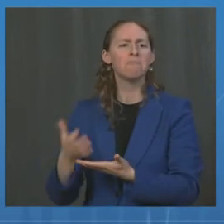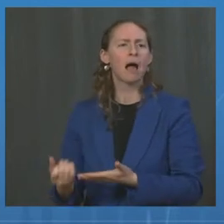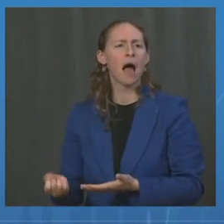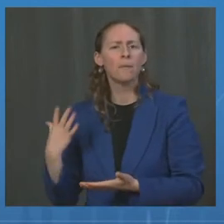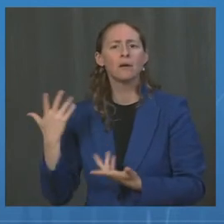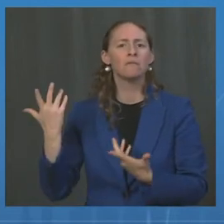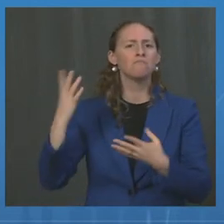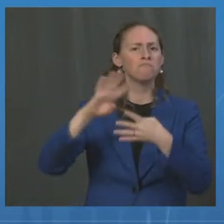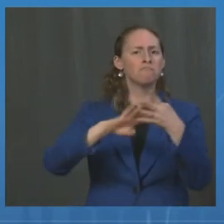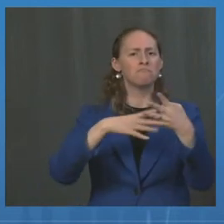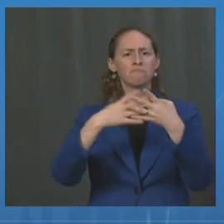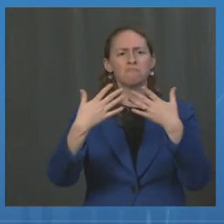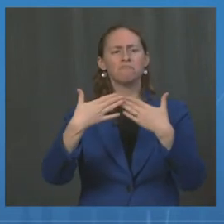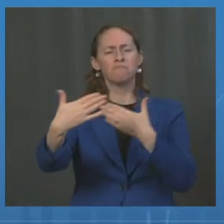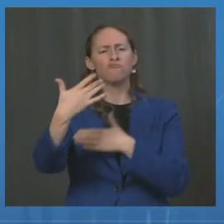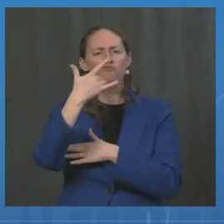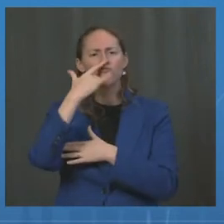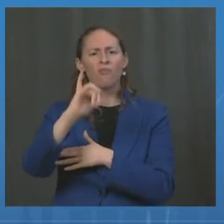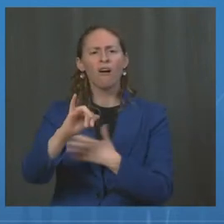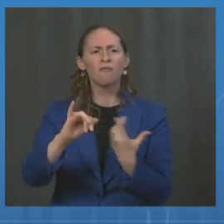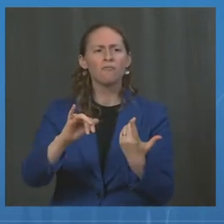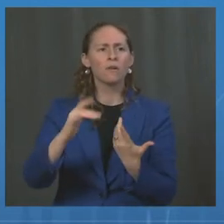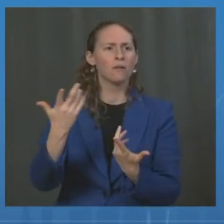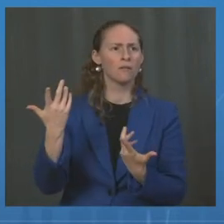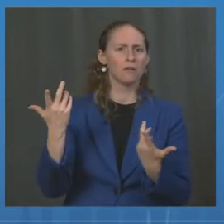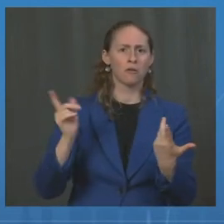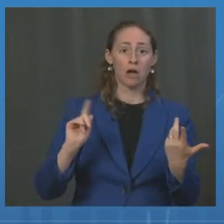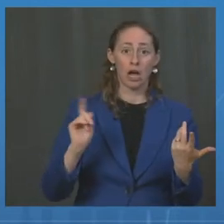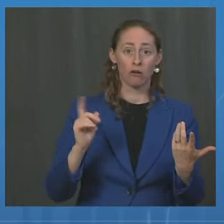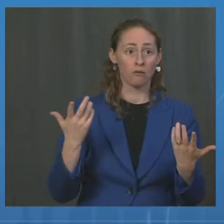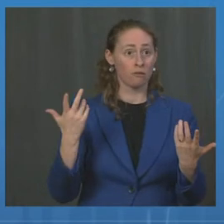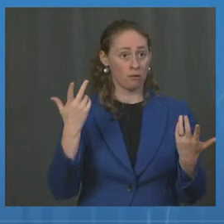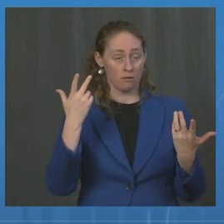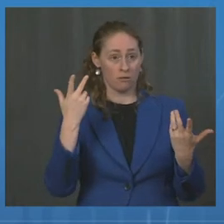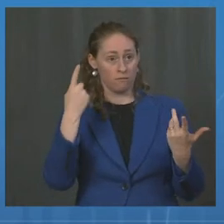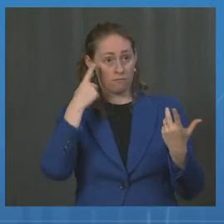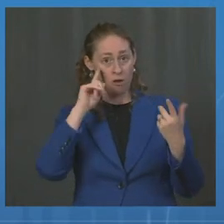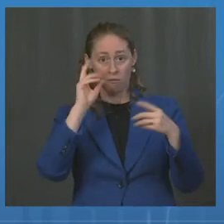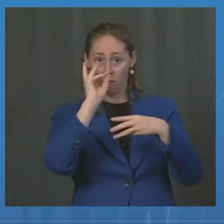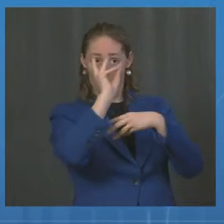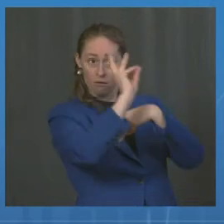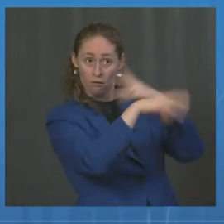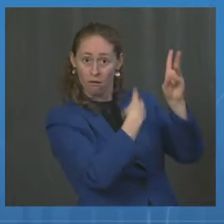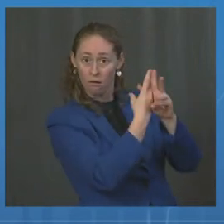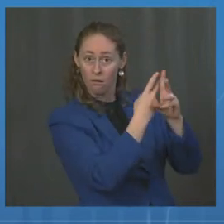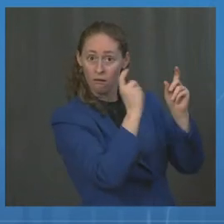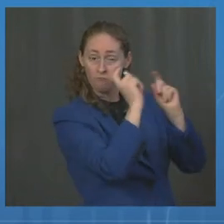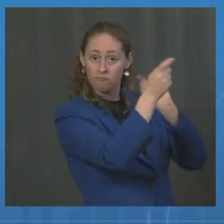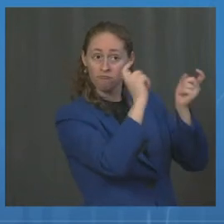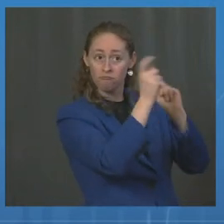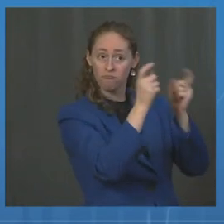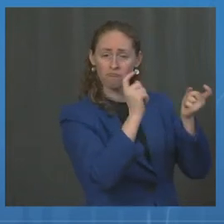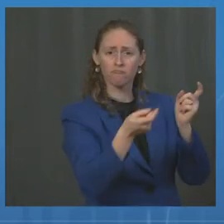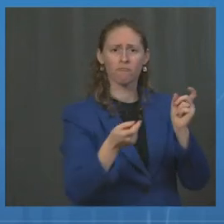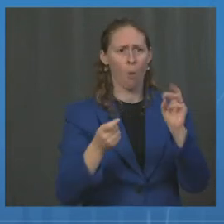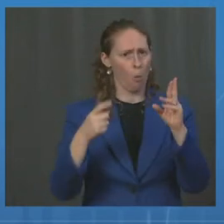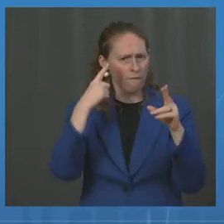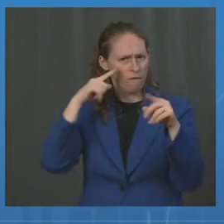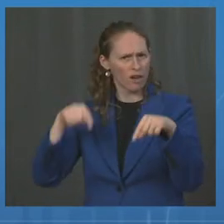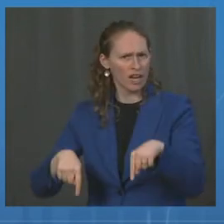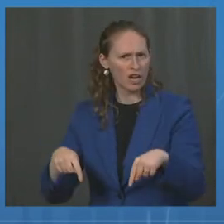where will they go? Is this exclusively for global donations? How will that work?